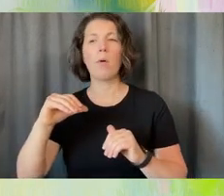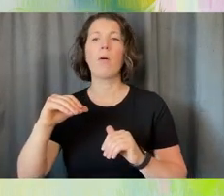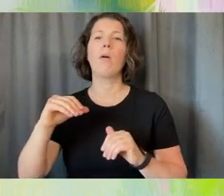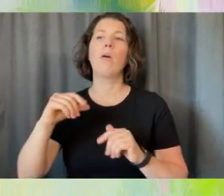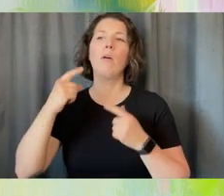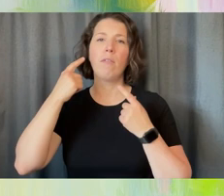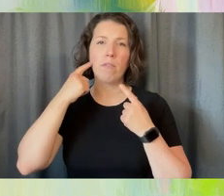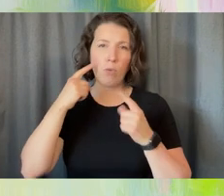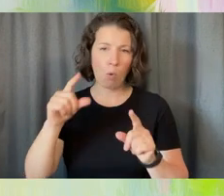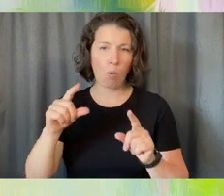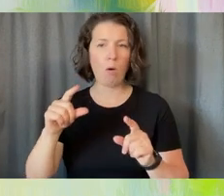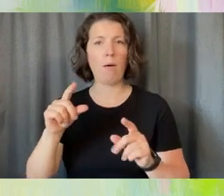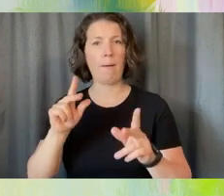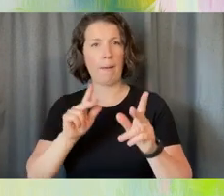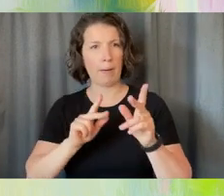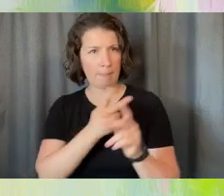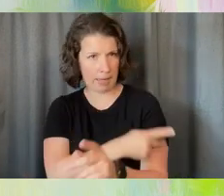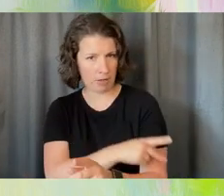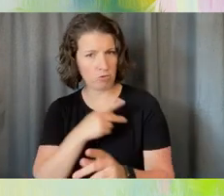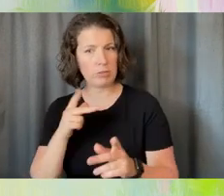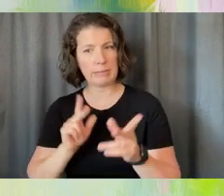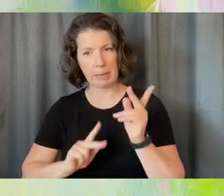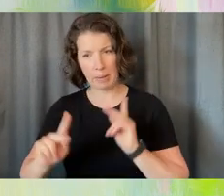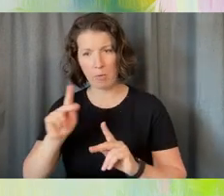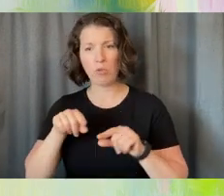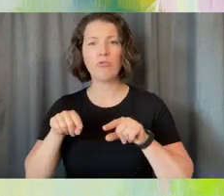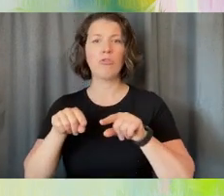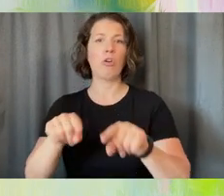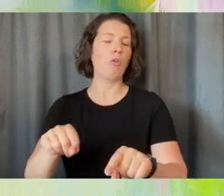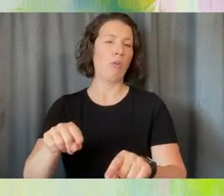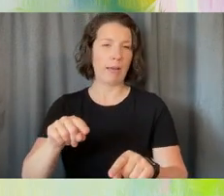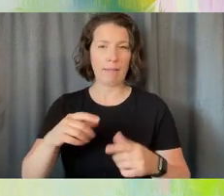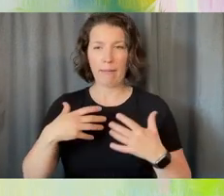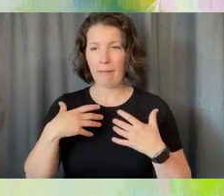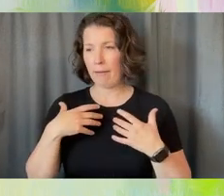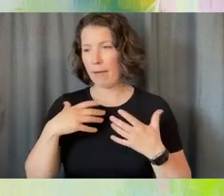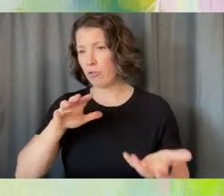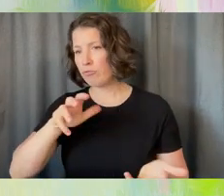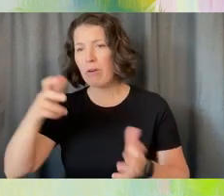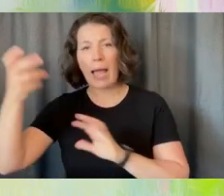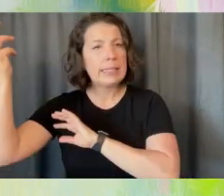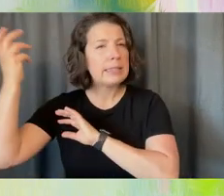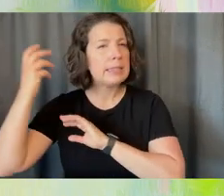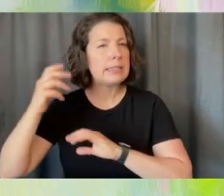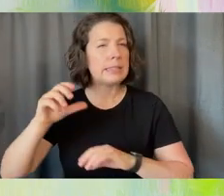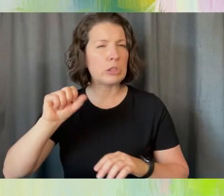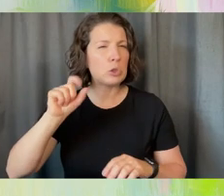chronic illness. So I thought that was really quite beautiful and poignant.